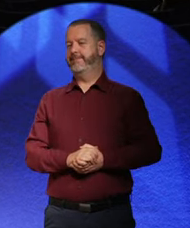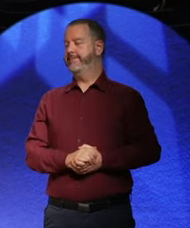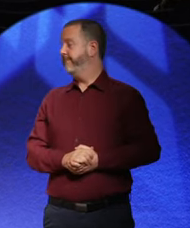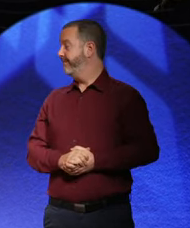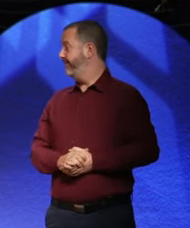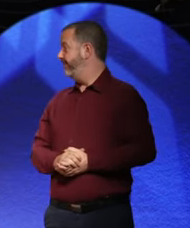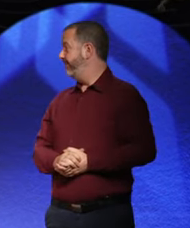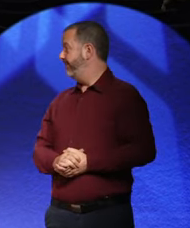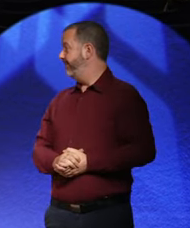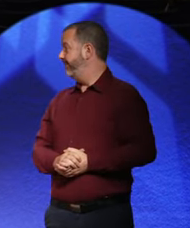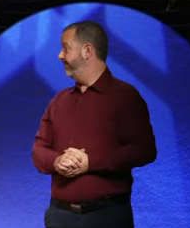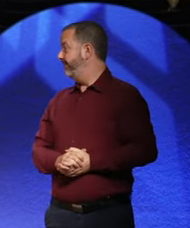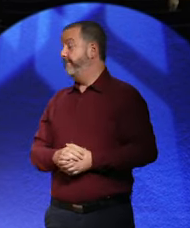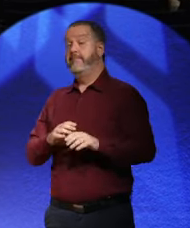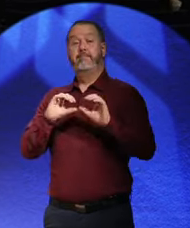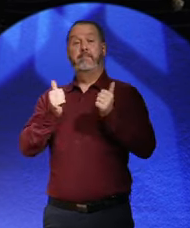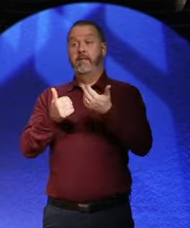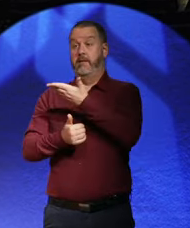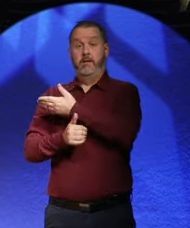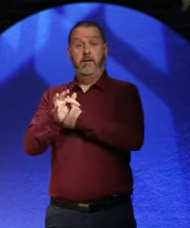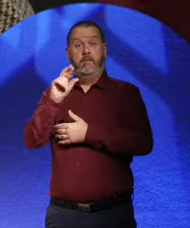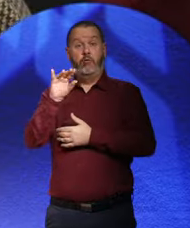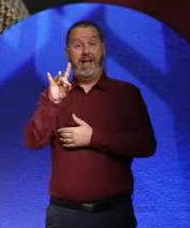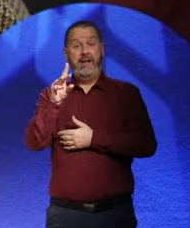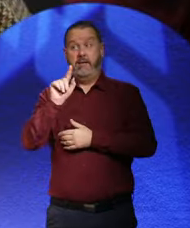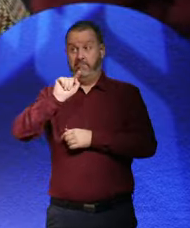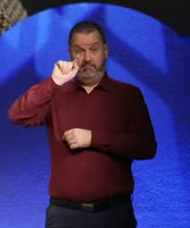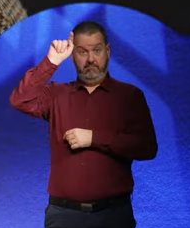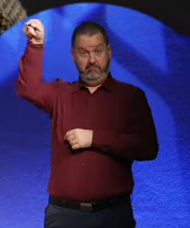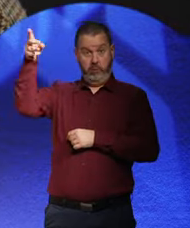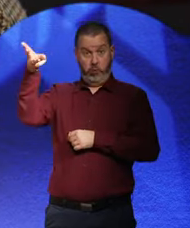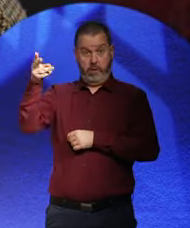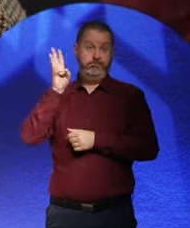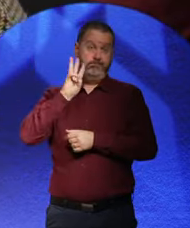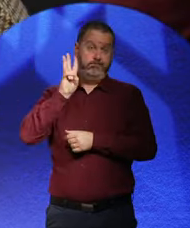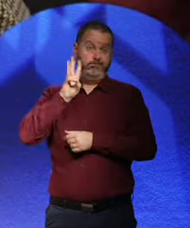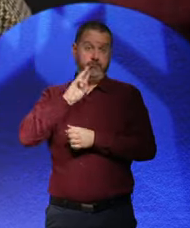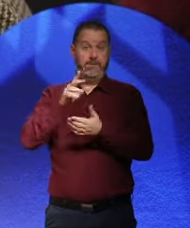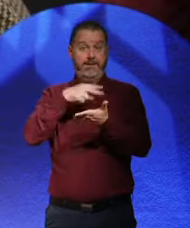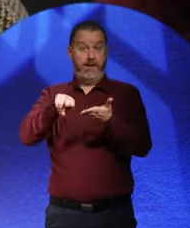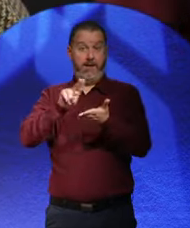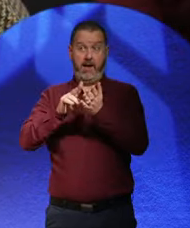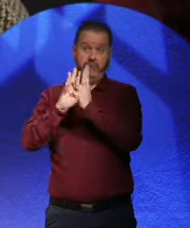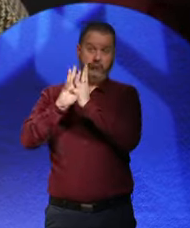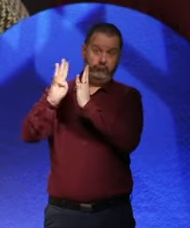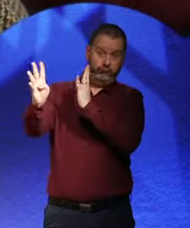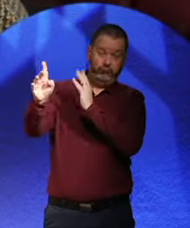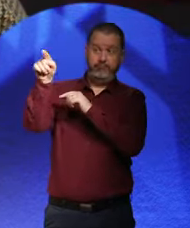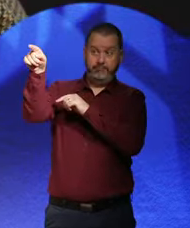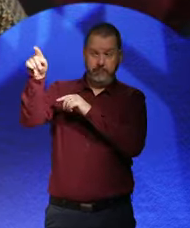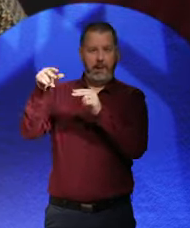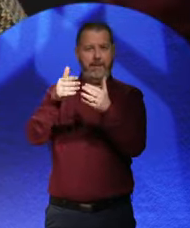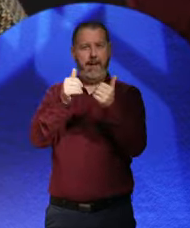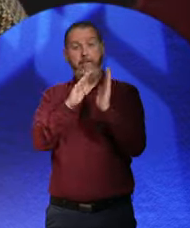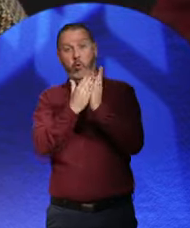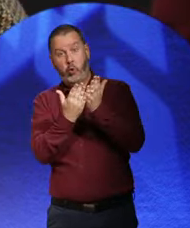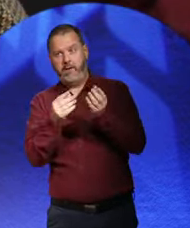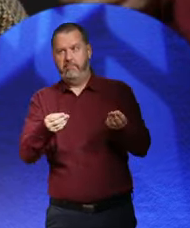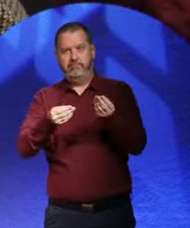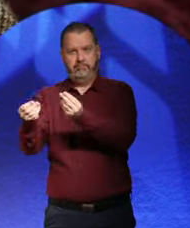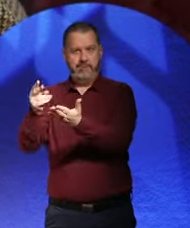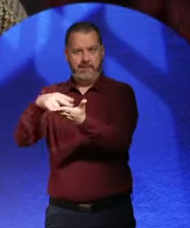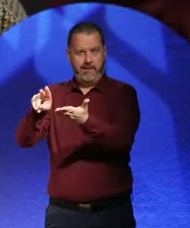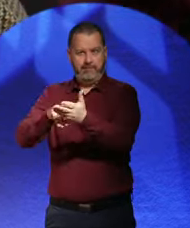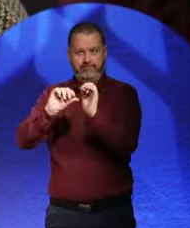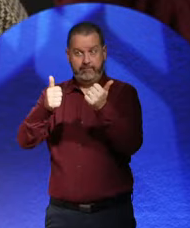Well, folks, Frank will be happy to sign books afterwards, and as you know, the bookshop is there. And